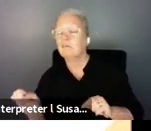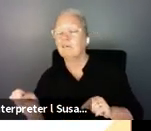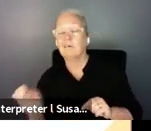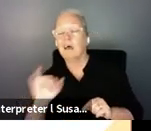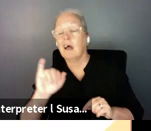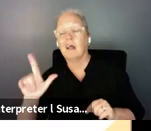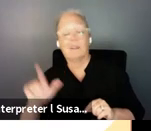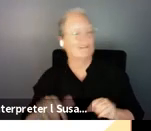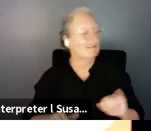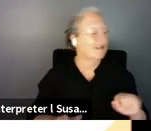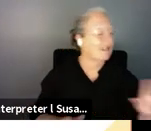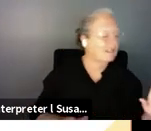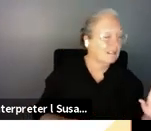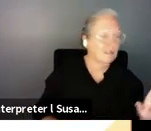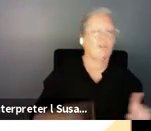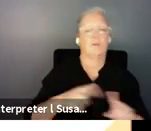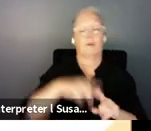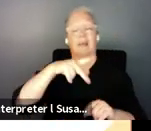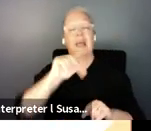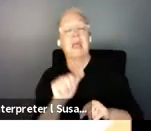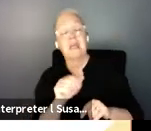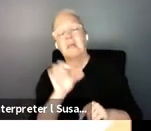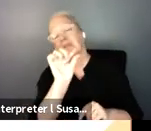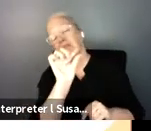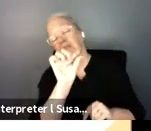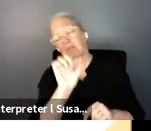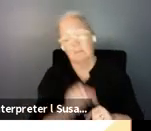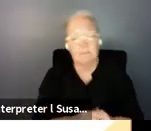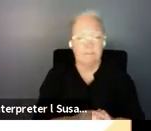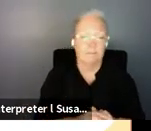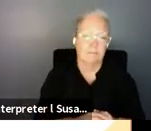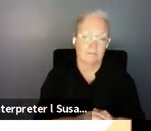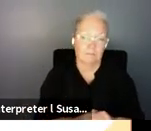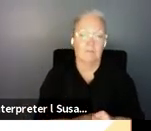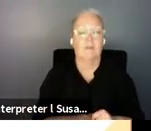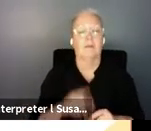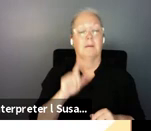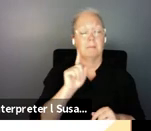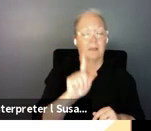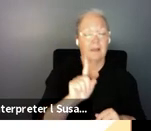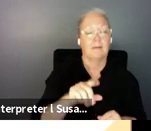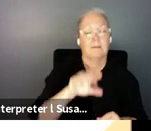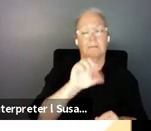but the one thing we were successful was the pa service subsidization